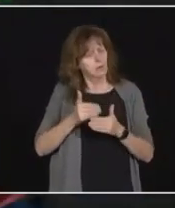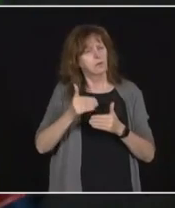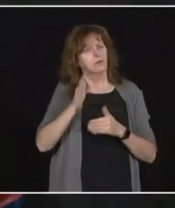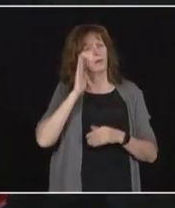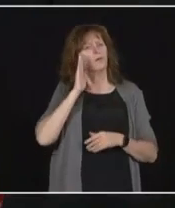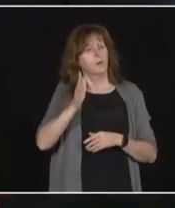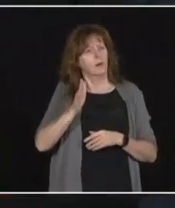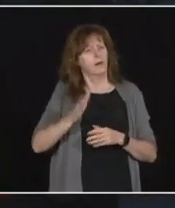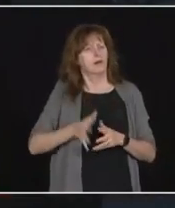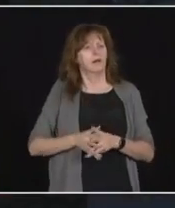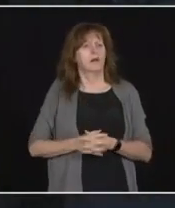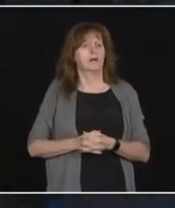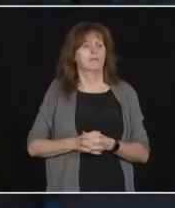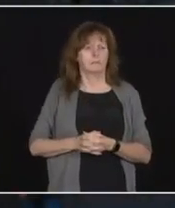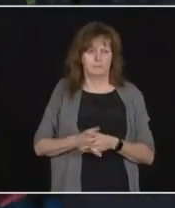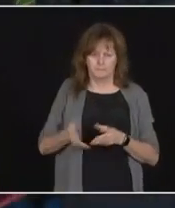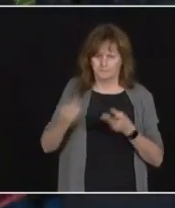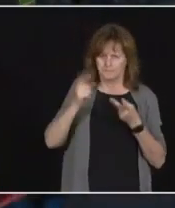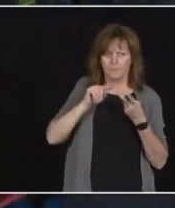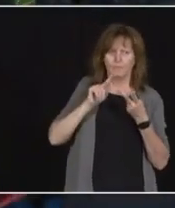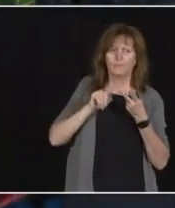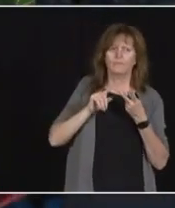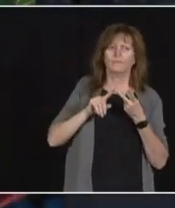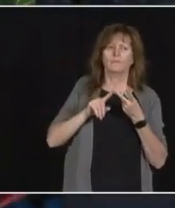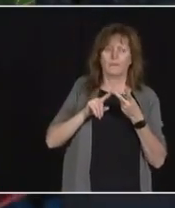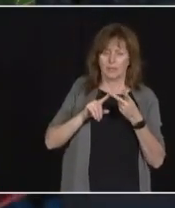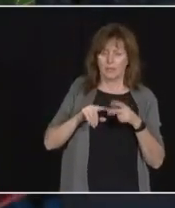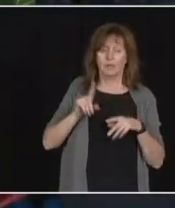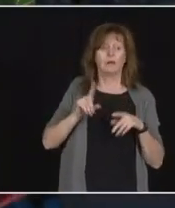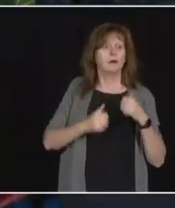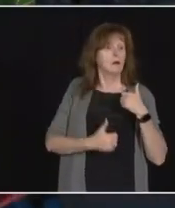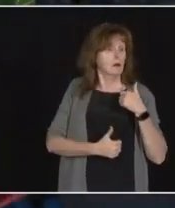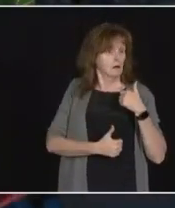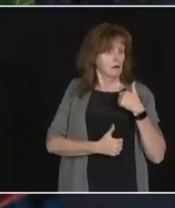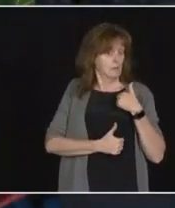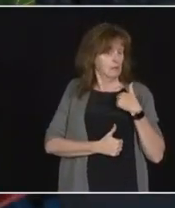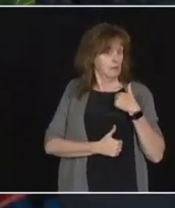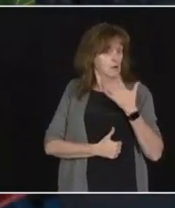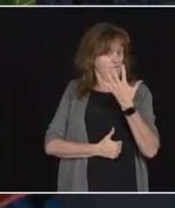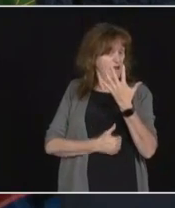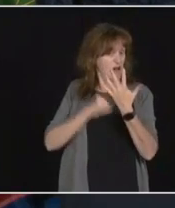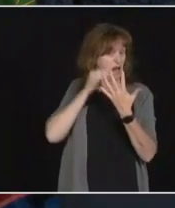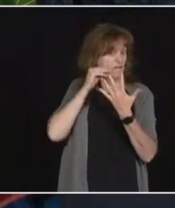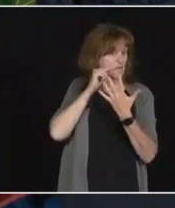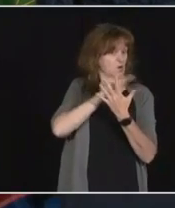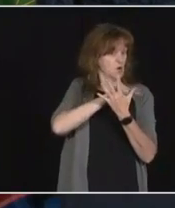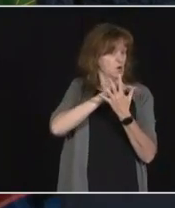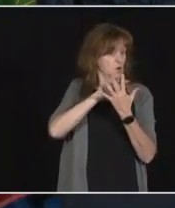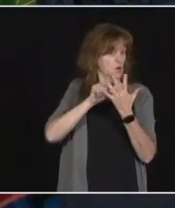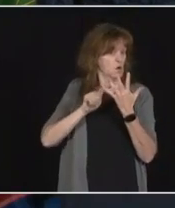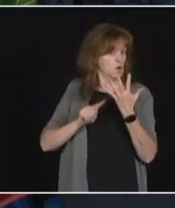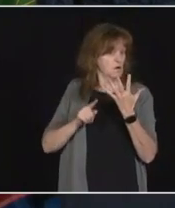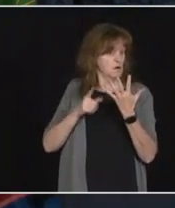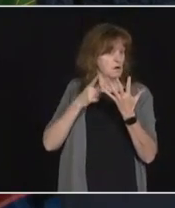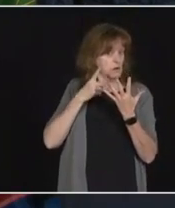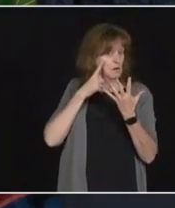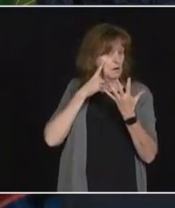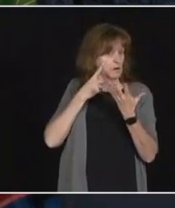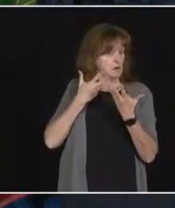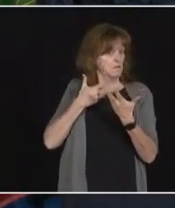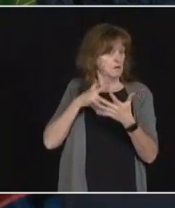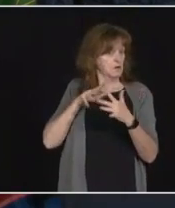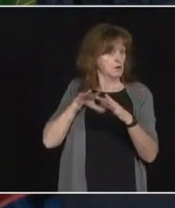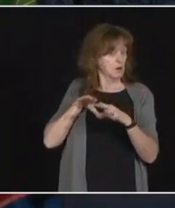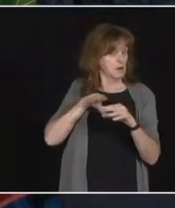And premier, on the military and the five homes, I believe their time is up June 12th, which is tomorrow.